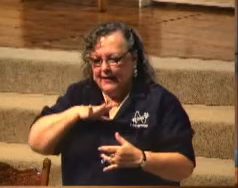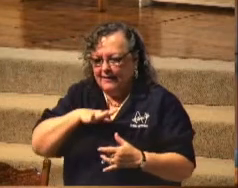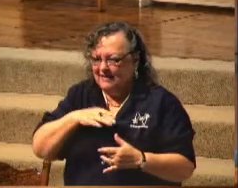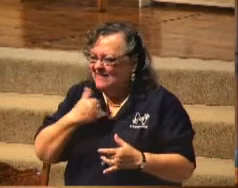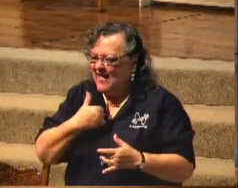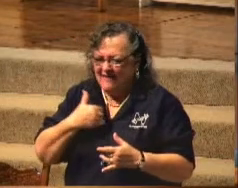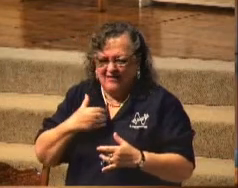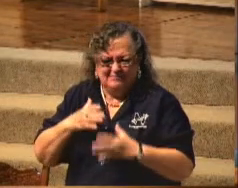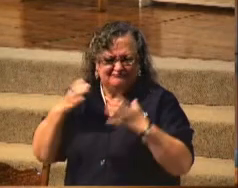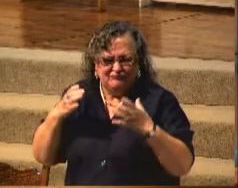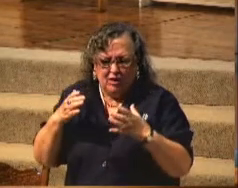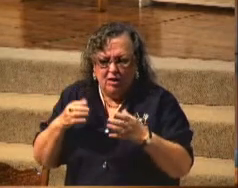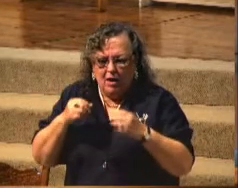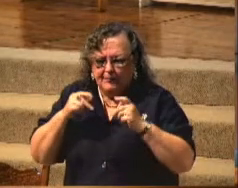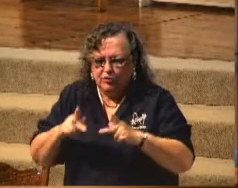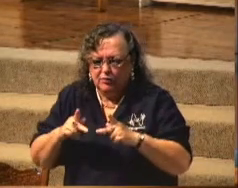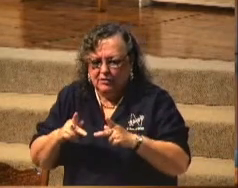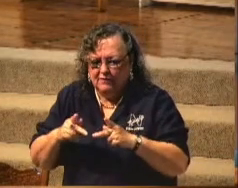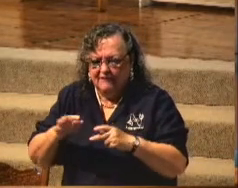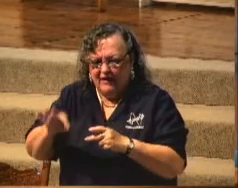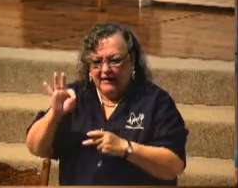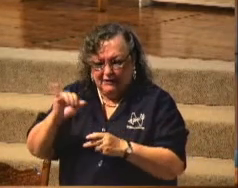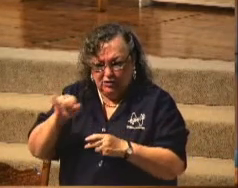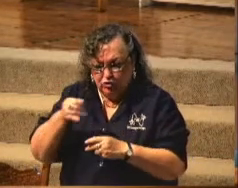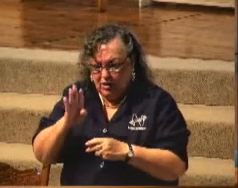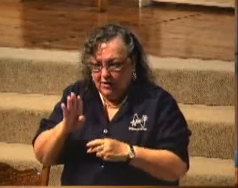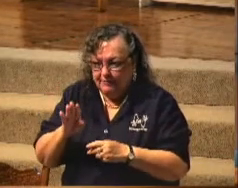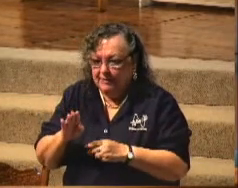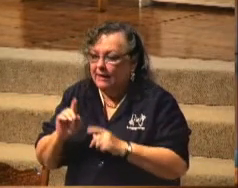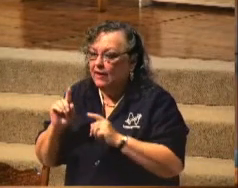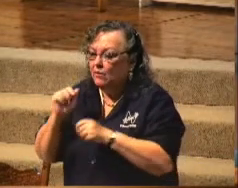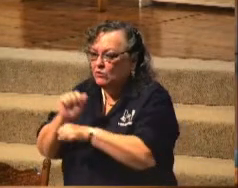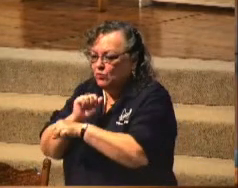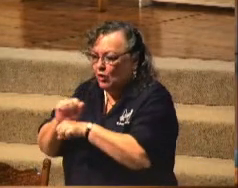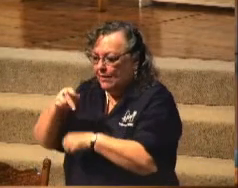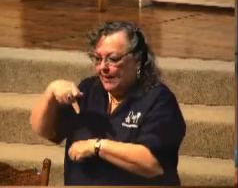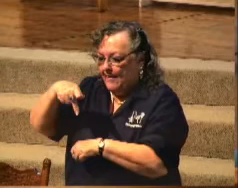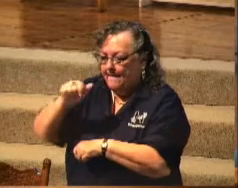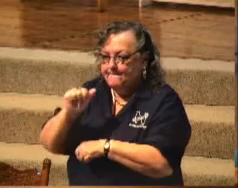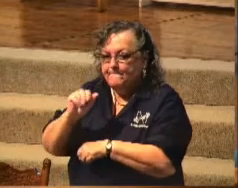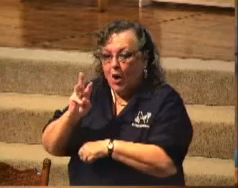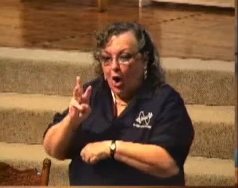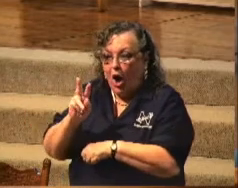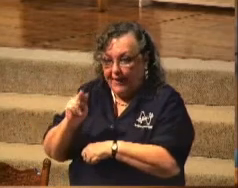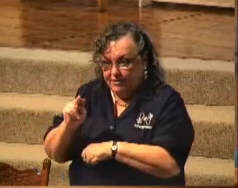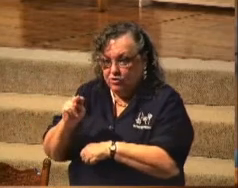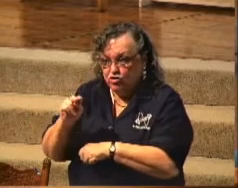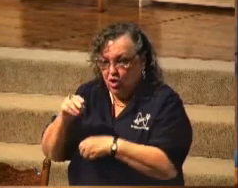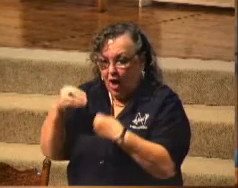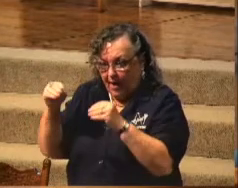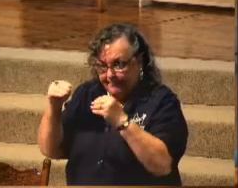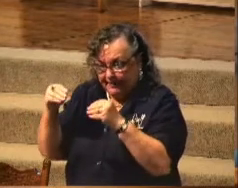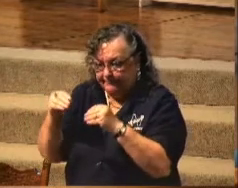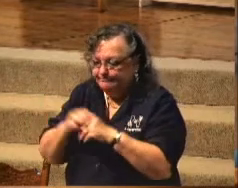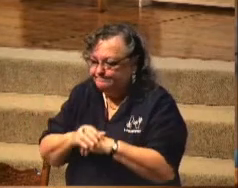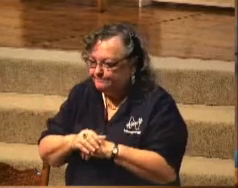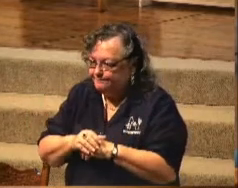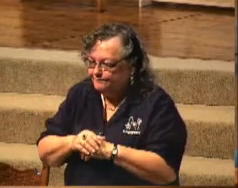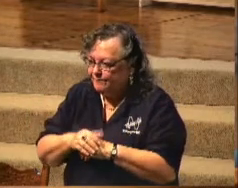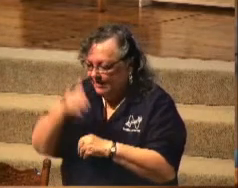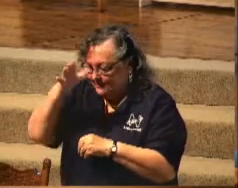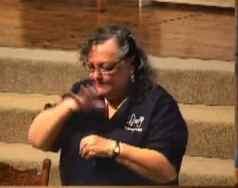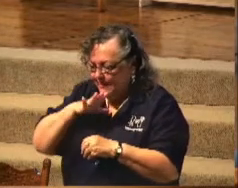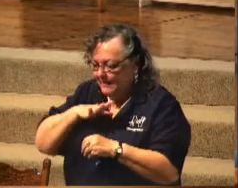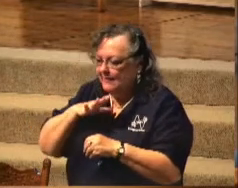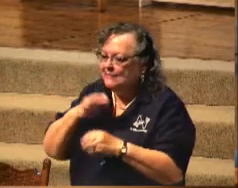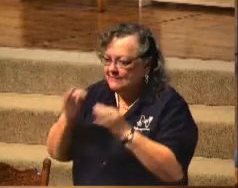job, but the best job he could find at the time was at a pawn shop. And this young man, he decided that he